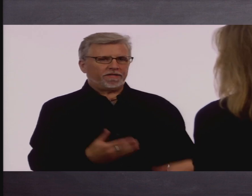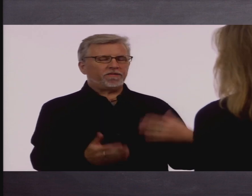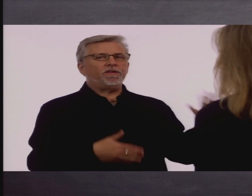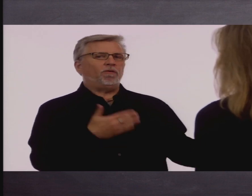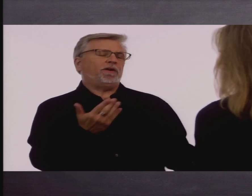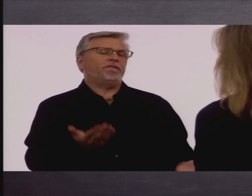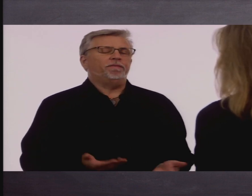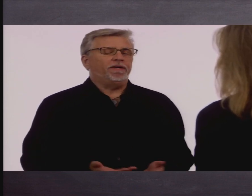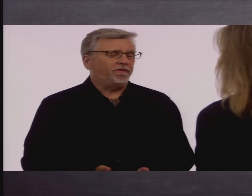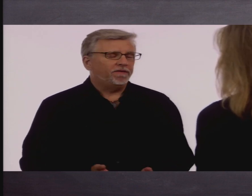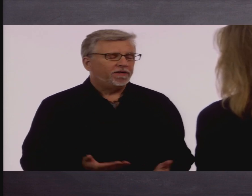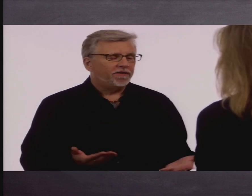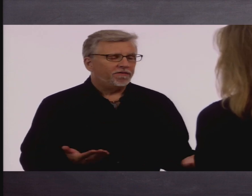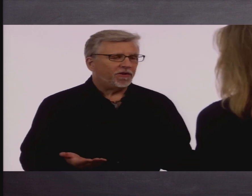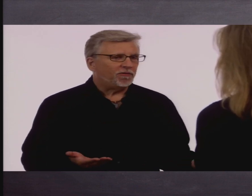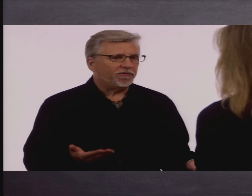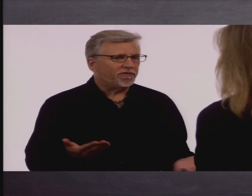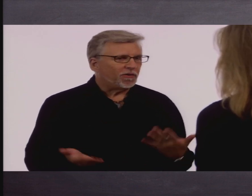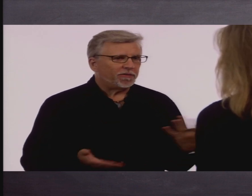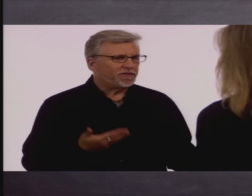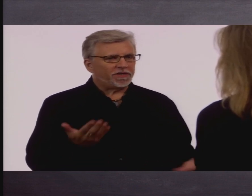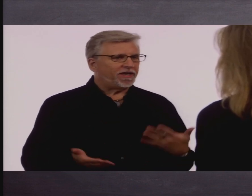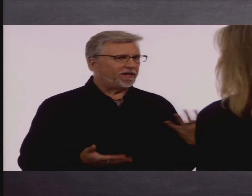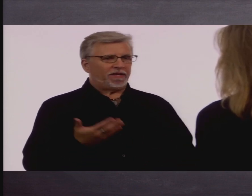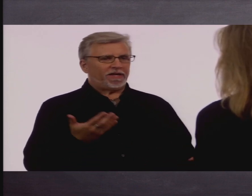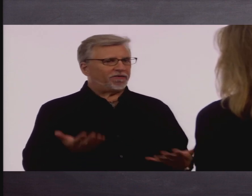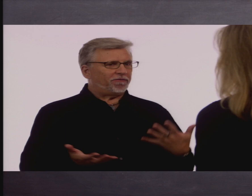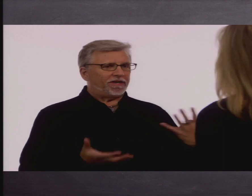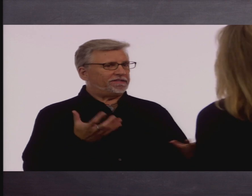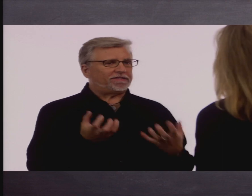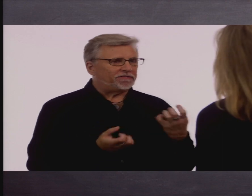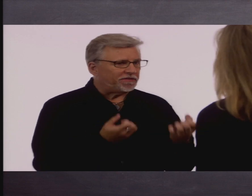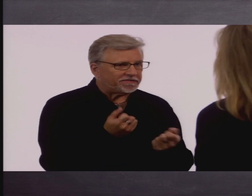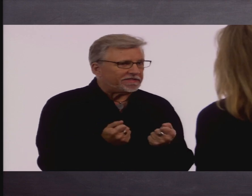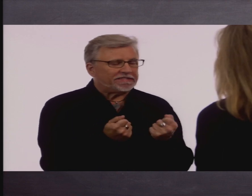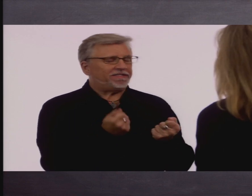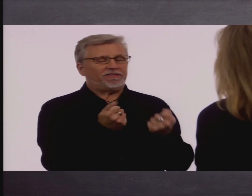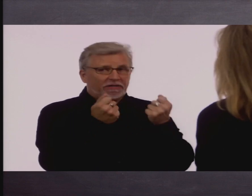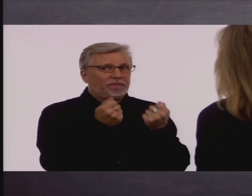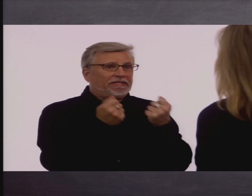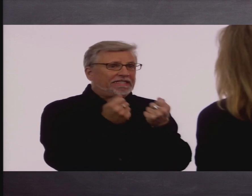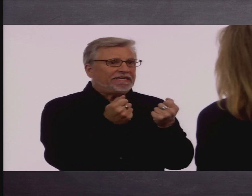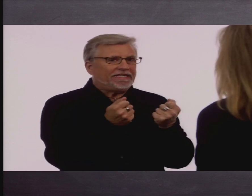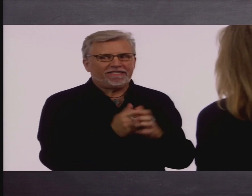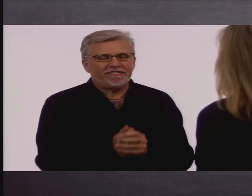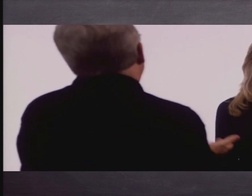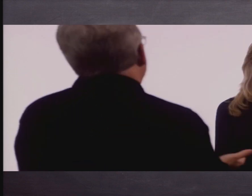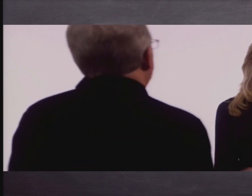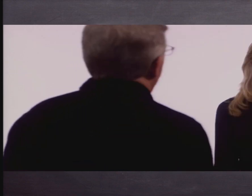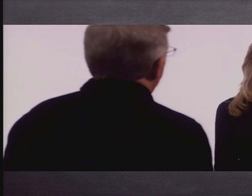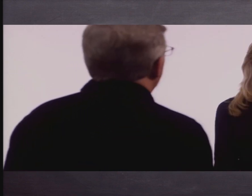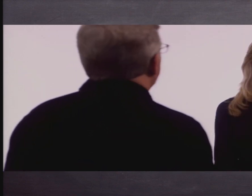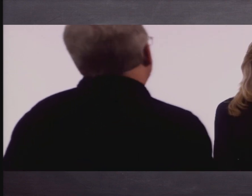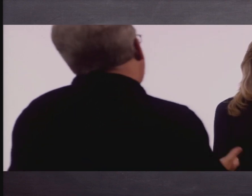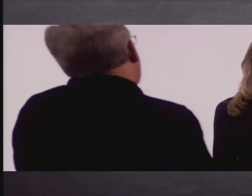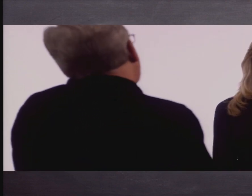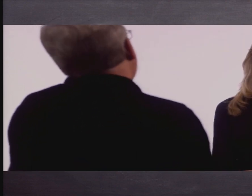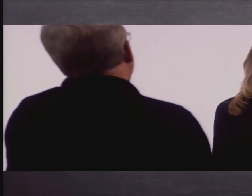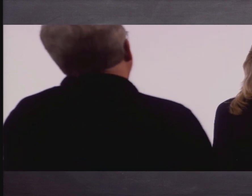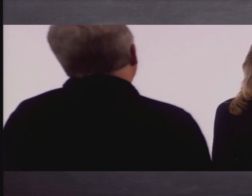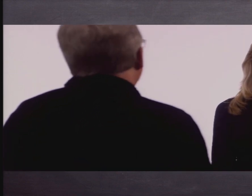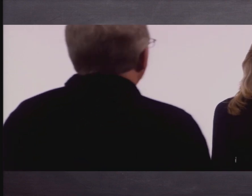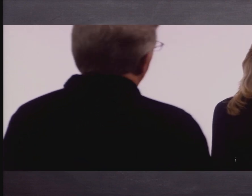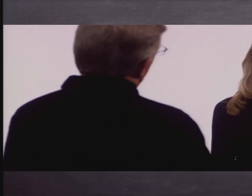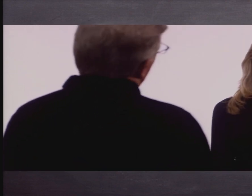Well, because, you know, everybody's phones are always running out of battery, right? And it's so frustrating because it's right when you need it, you know? And so,